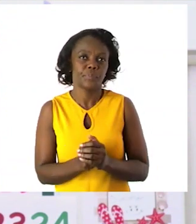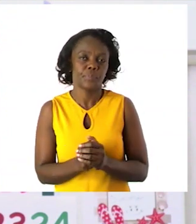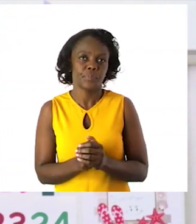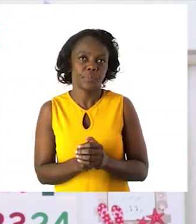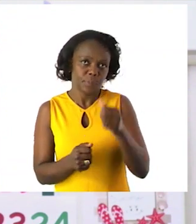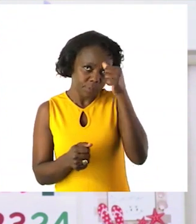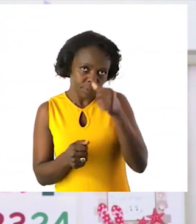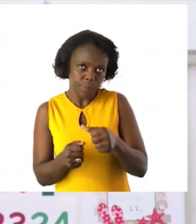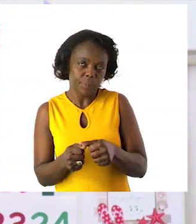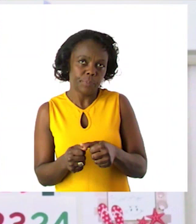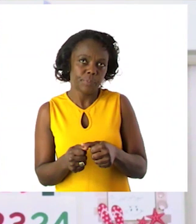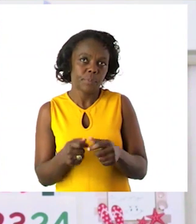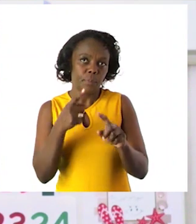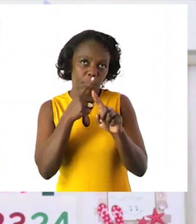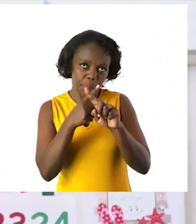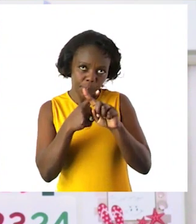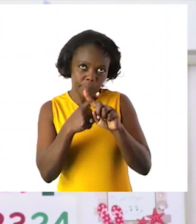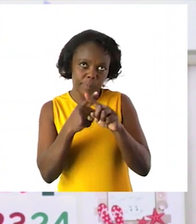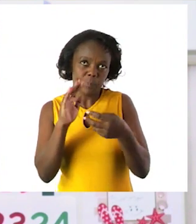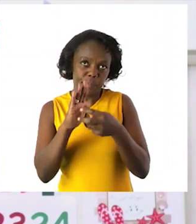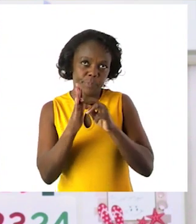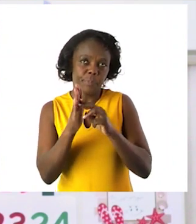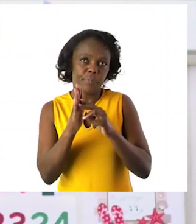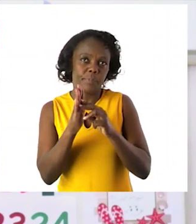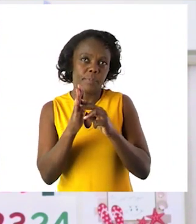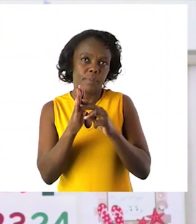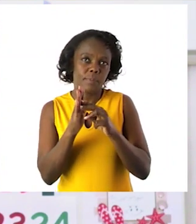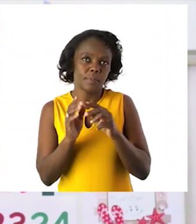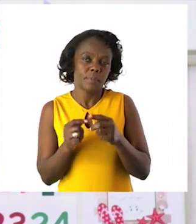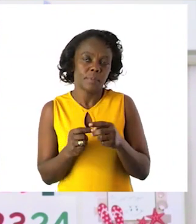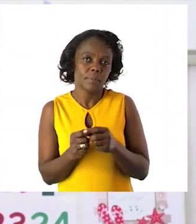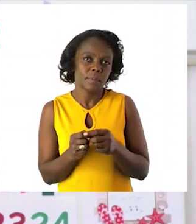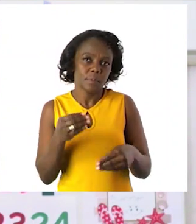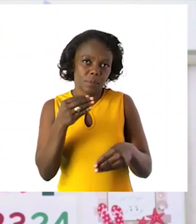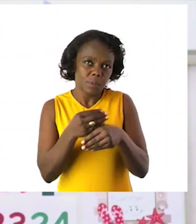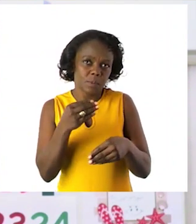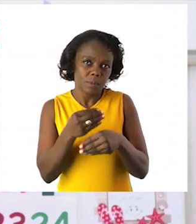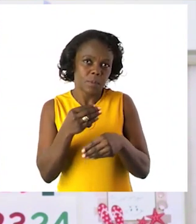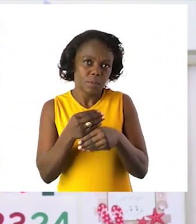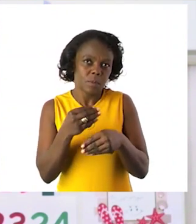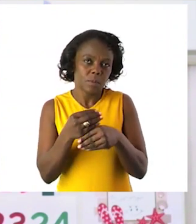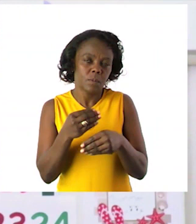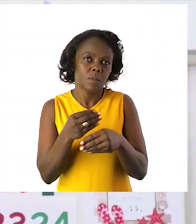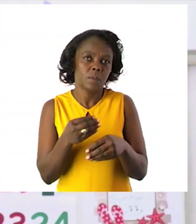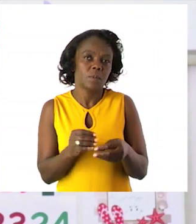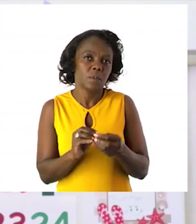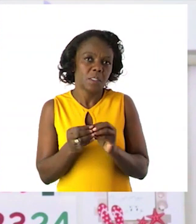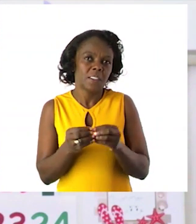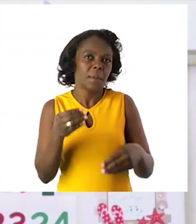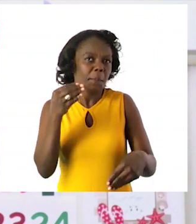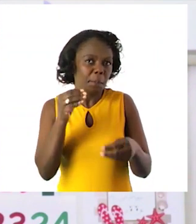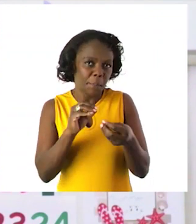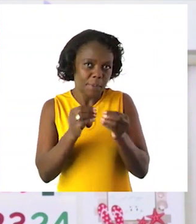Remember to multiply means repeated addition. You are repeating to add the number. For example the example that they